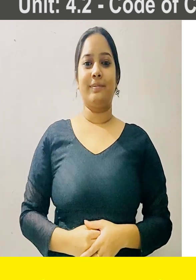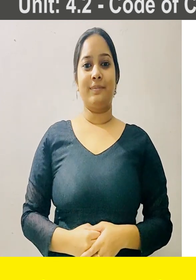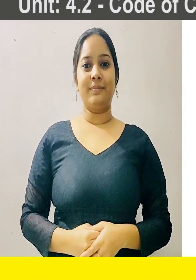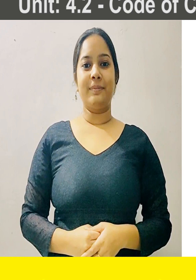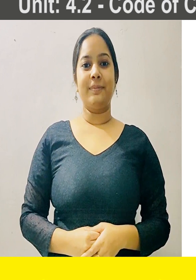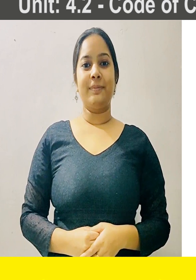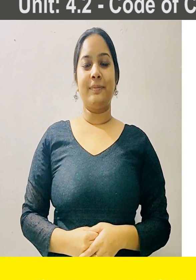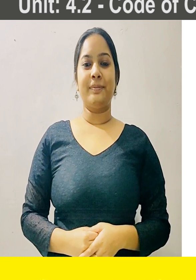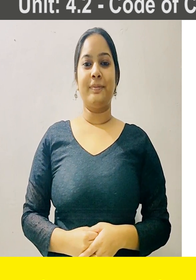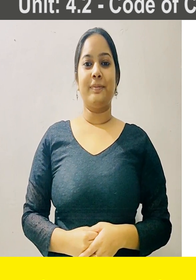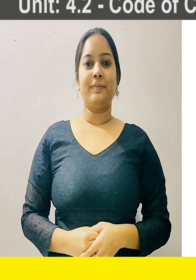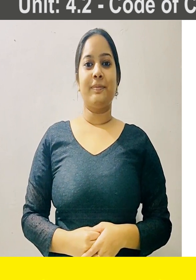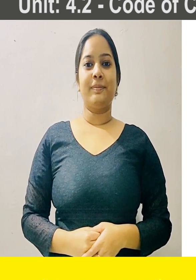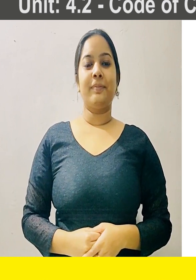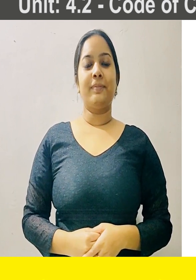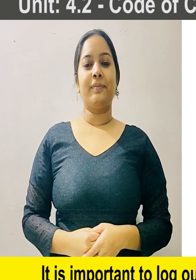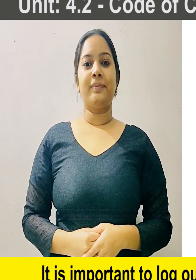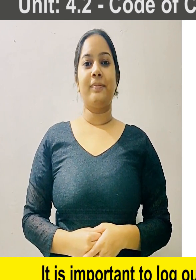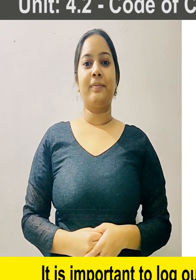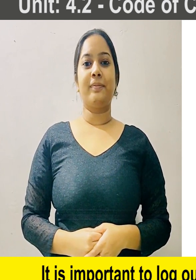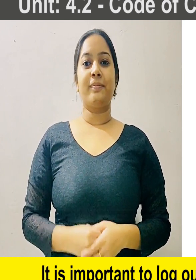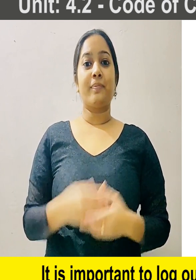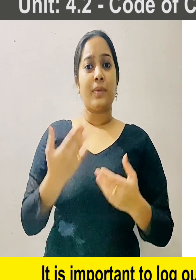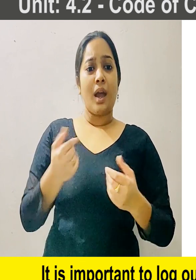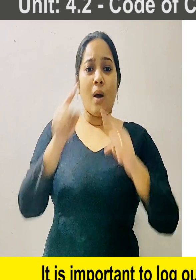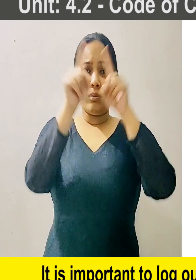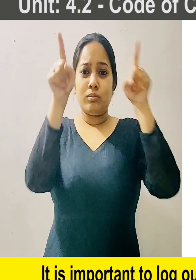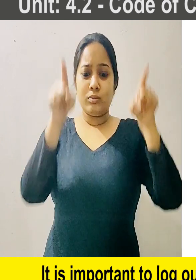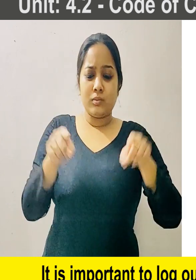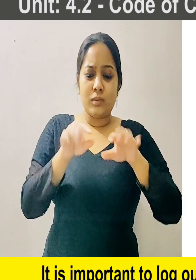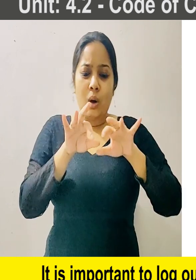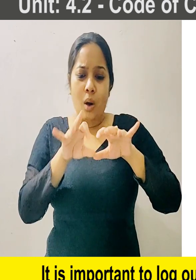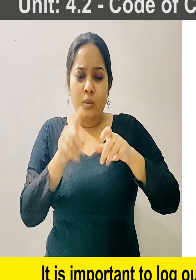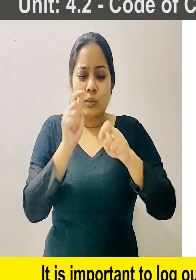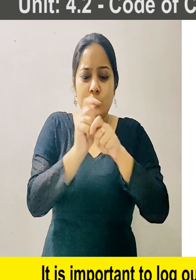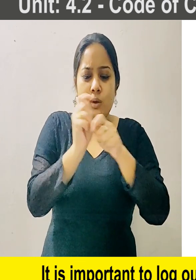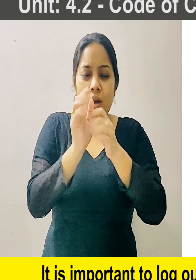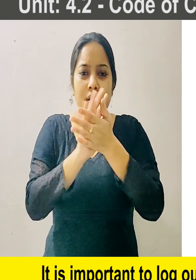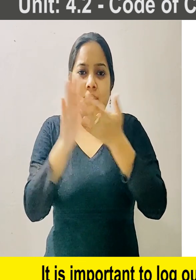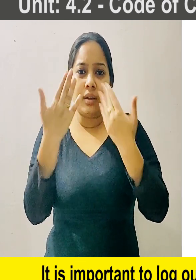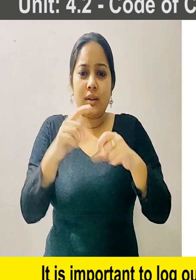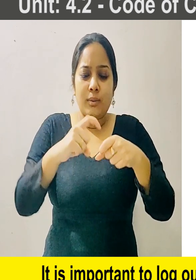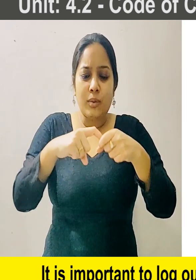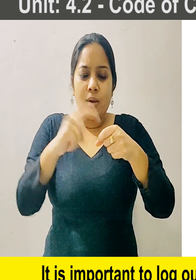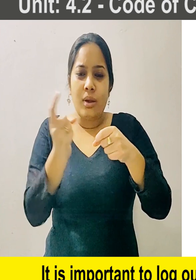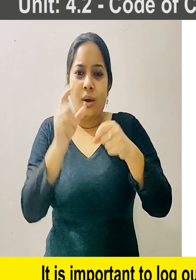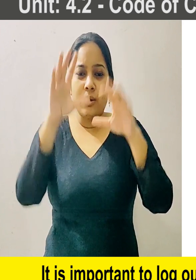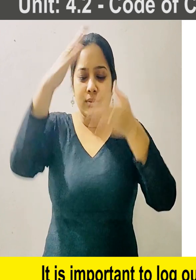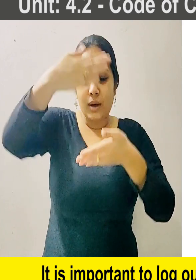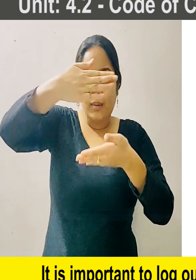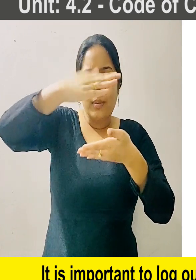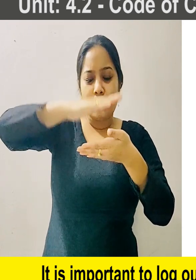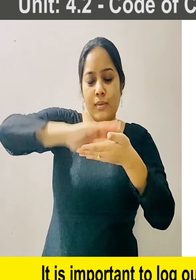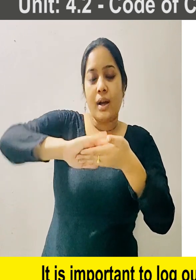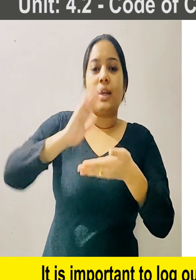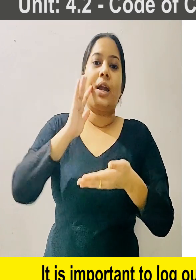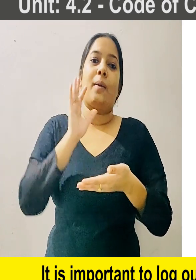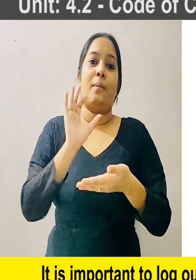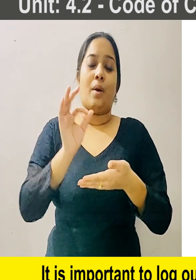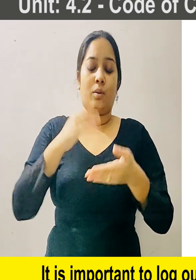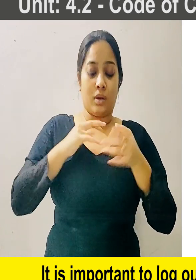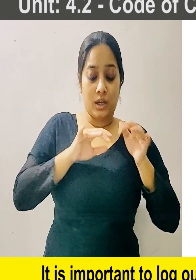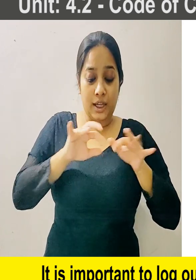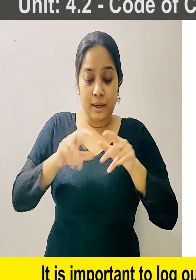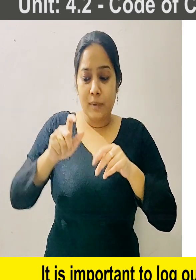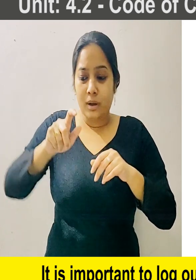similar manner. It is important to log out and shut down the computer every day. Use the